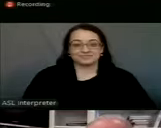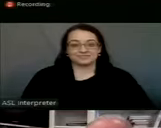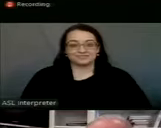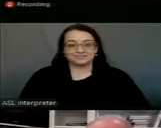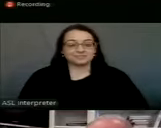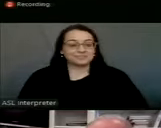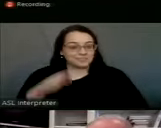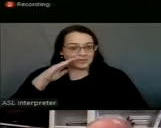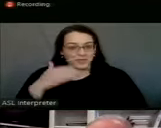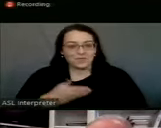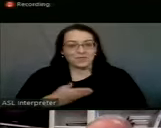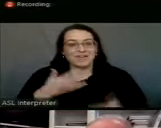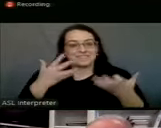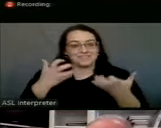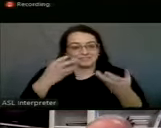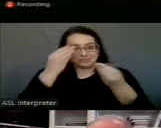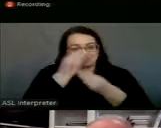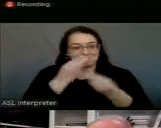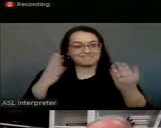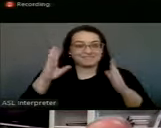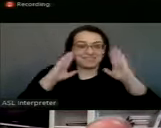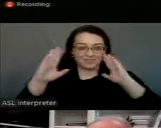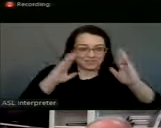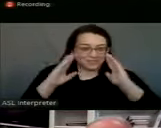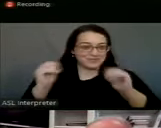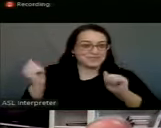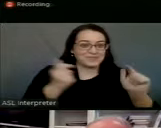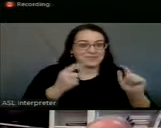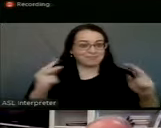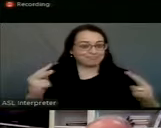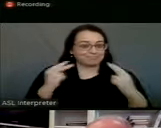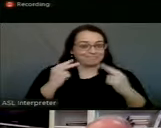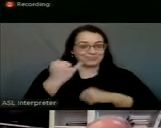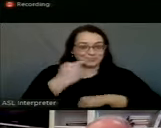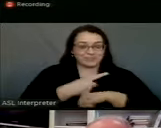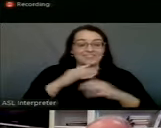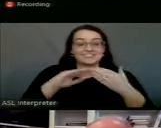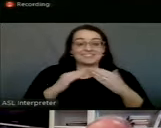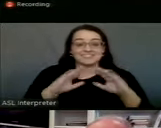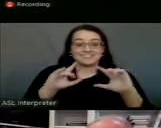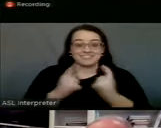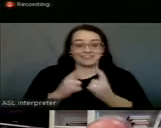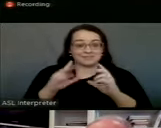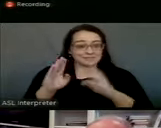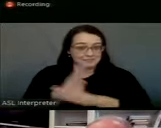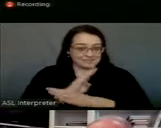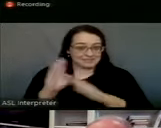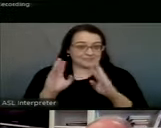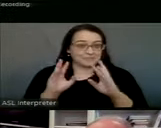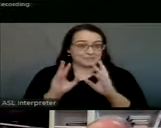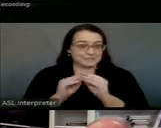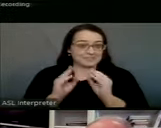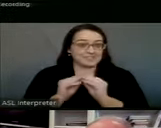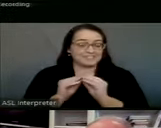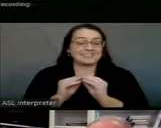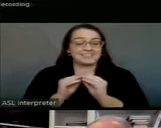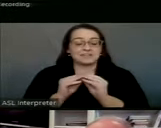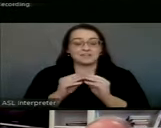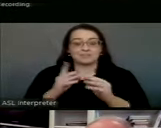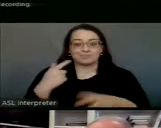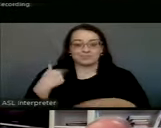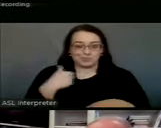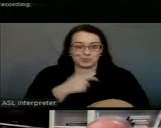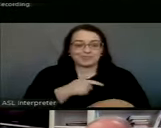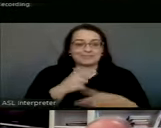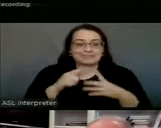Welcome. I want to say hello to everyone who's joining us today for the City Council business meeting. We're thawing